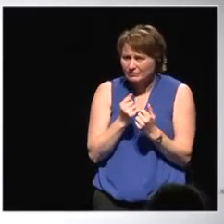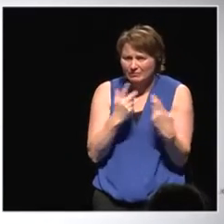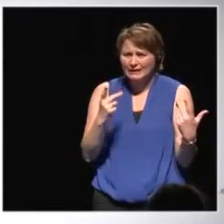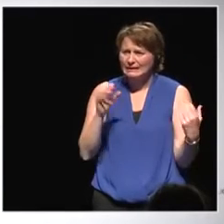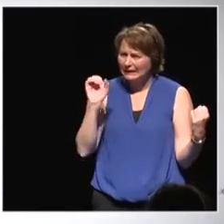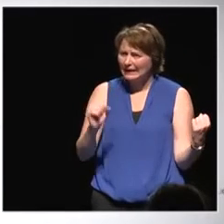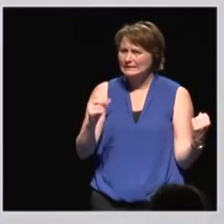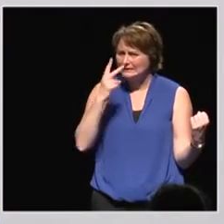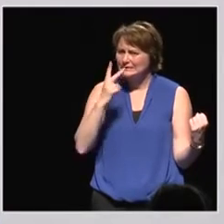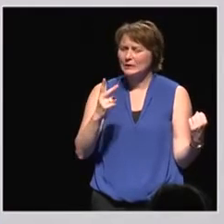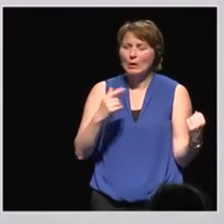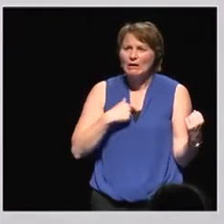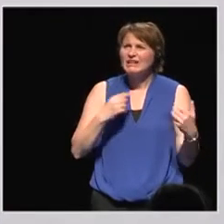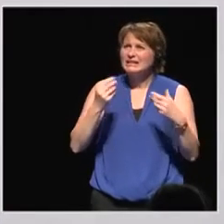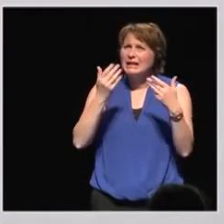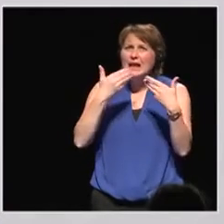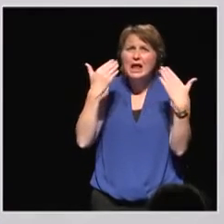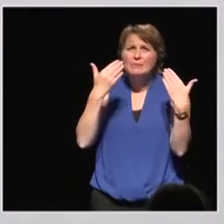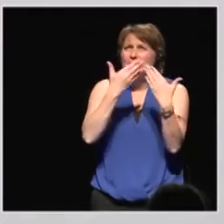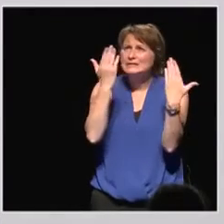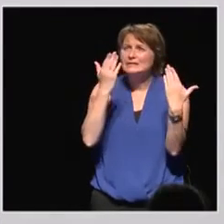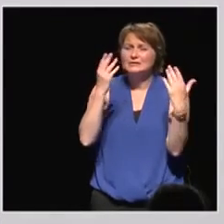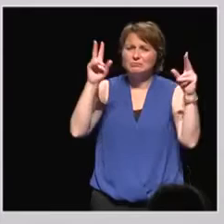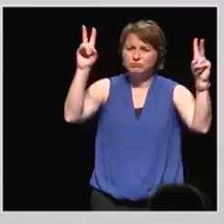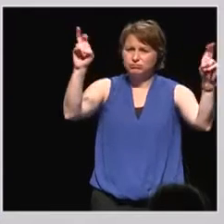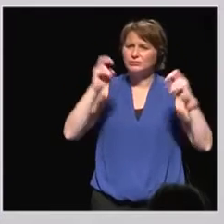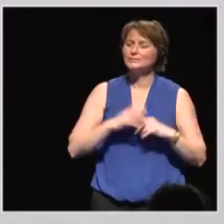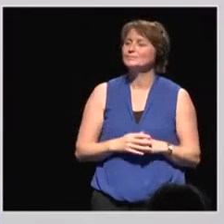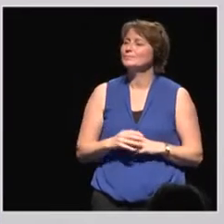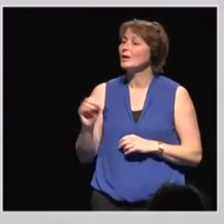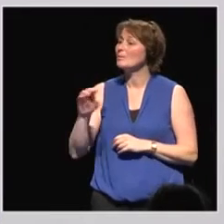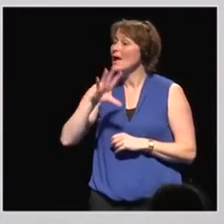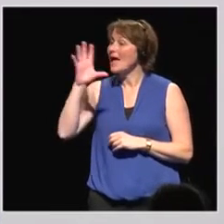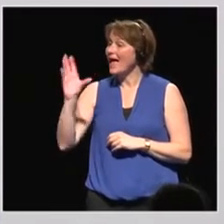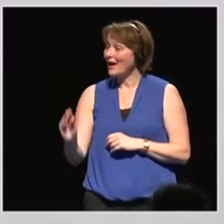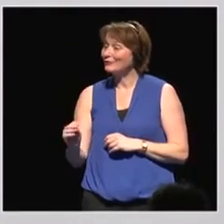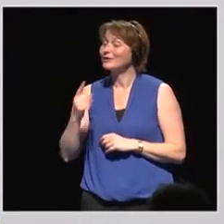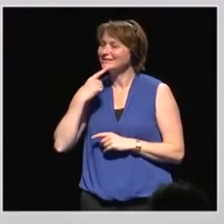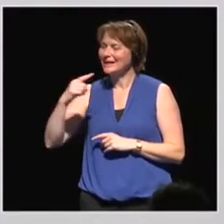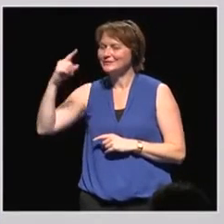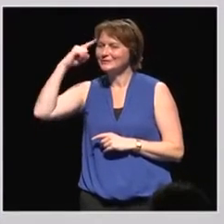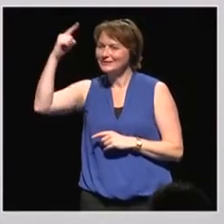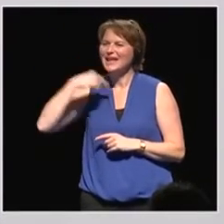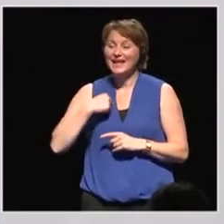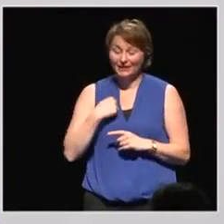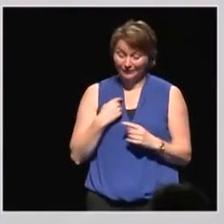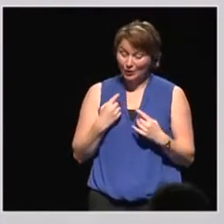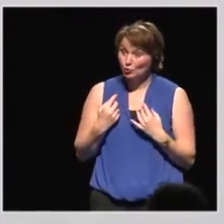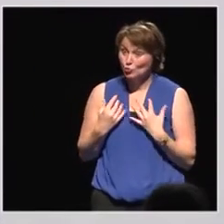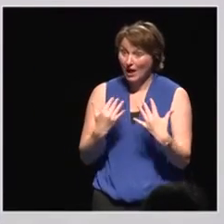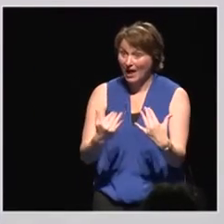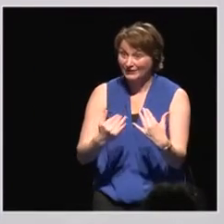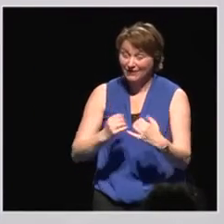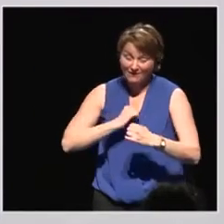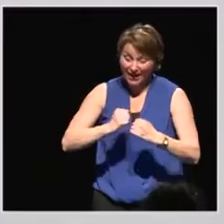think of climate, the climate issue. But an African proverb says, the grass doesn't grow faster if you pull it. And